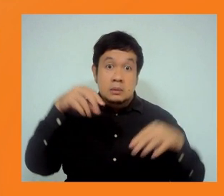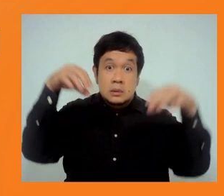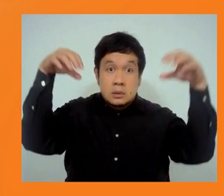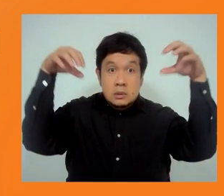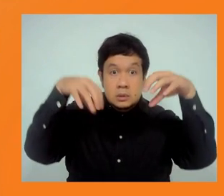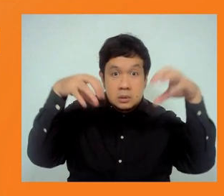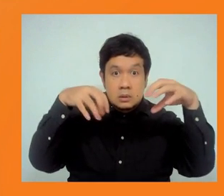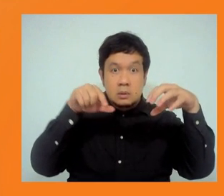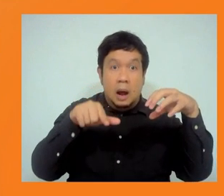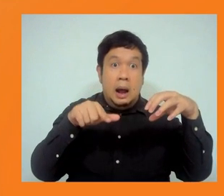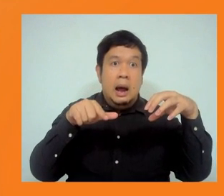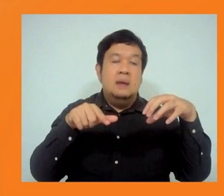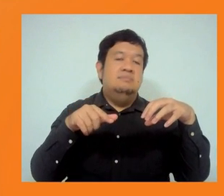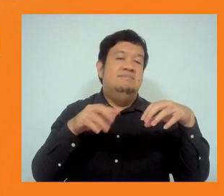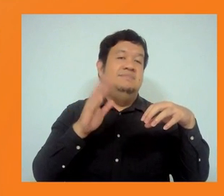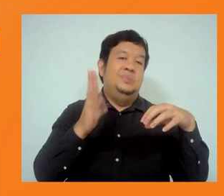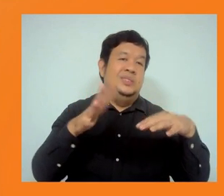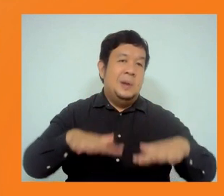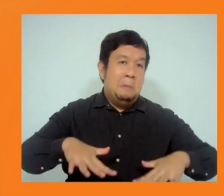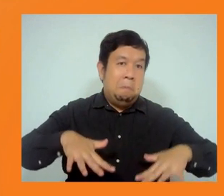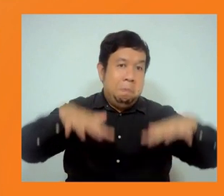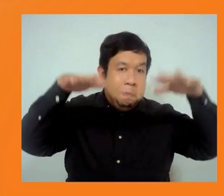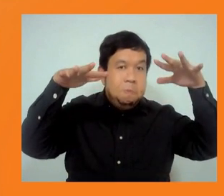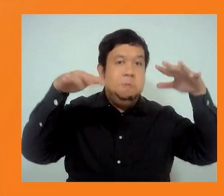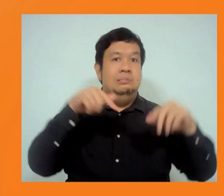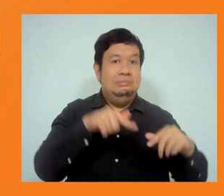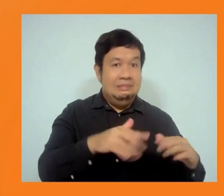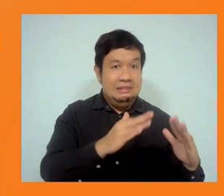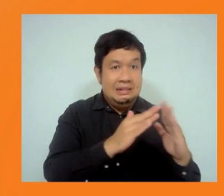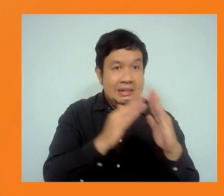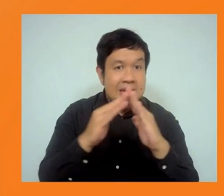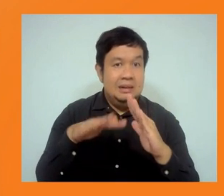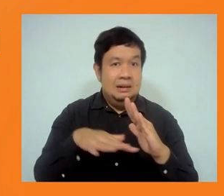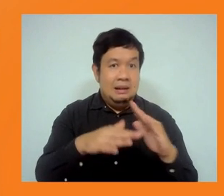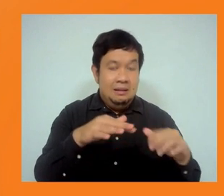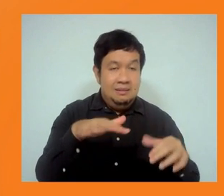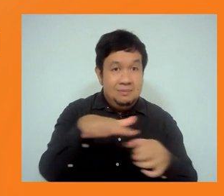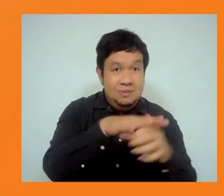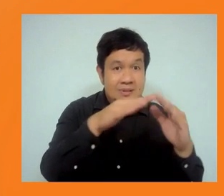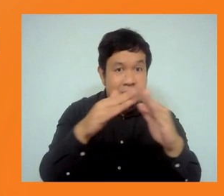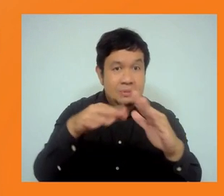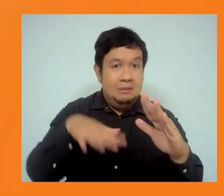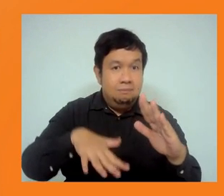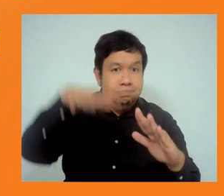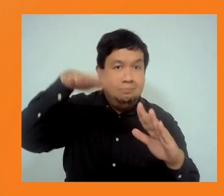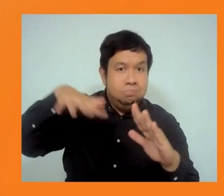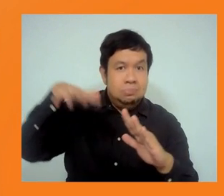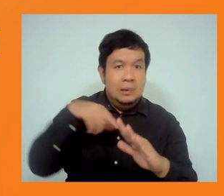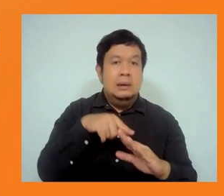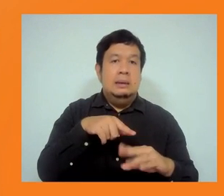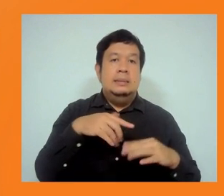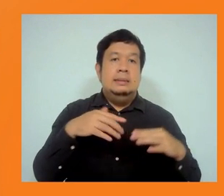of the Churyal. And flooding in the Behala area has become regularly something that is carried by